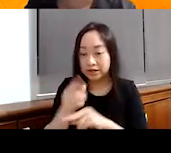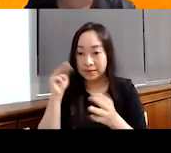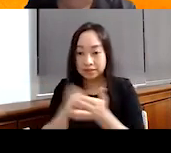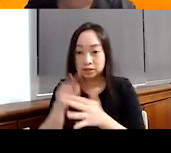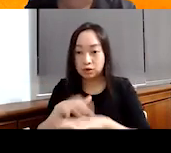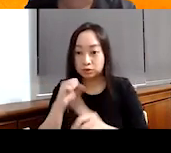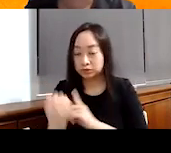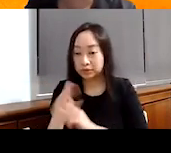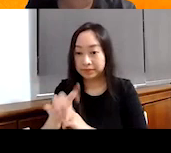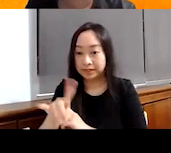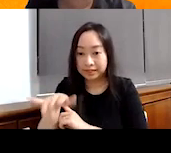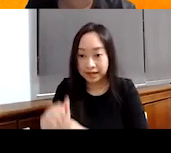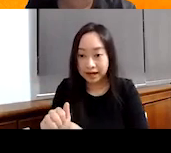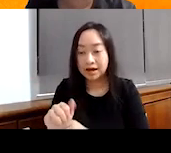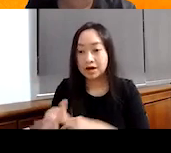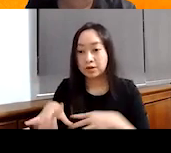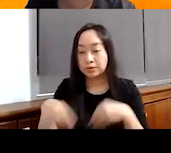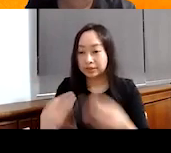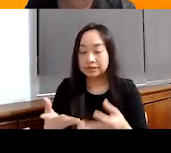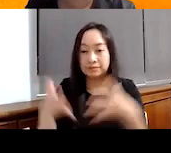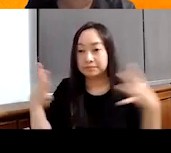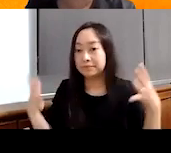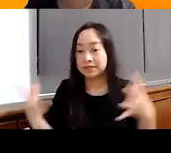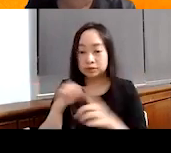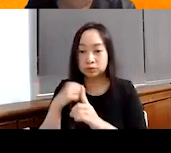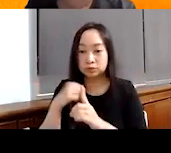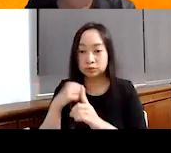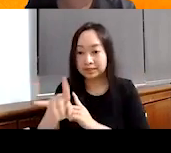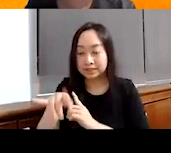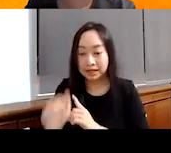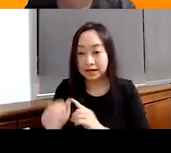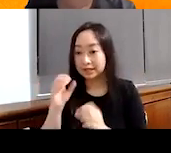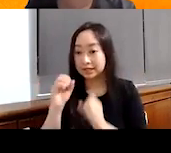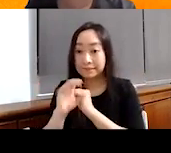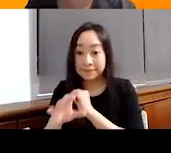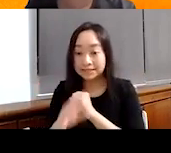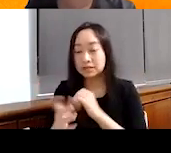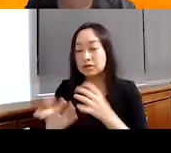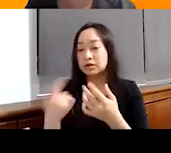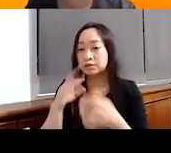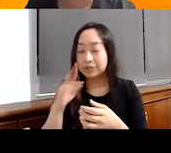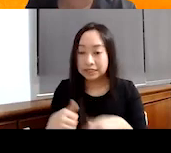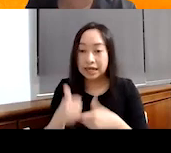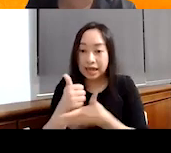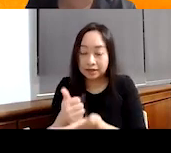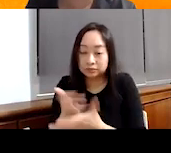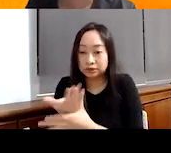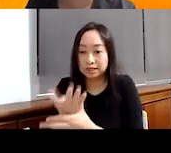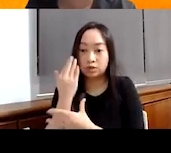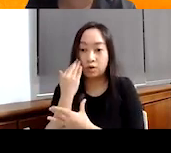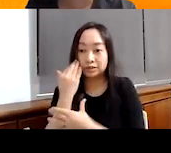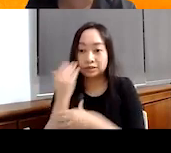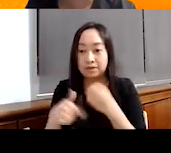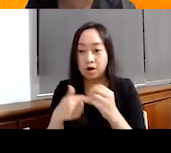social media. We participate in a big UN social media campaign, uh, to really help share knowledge about what the